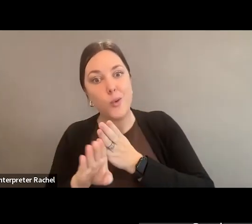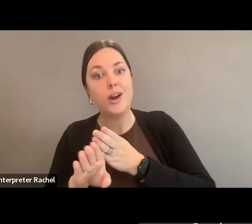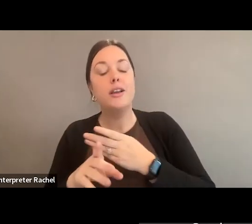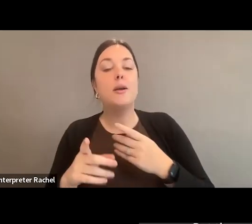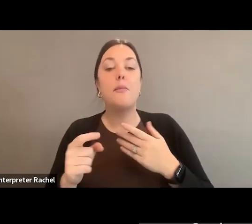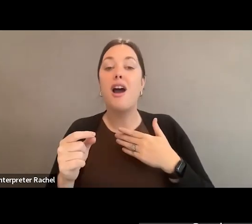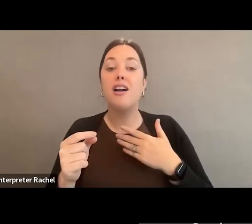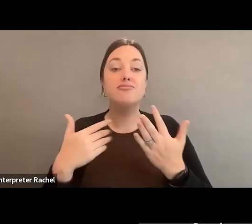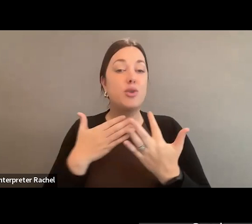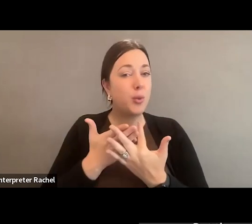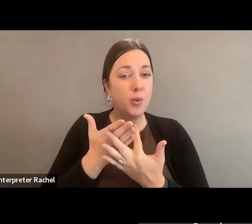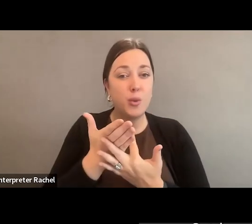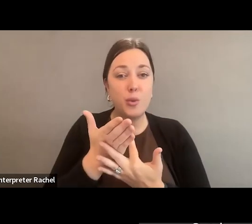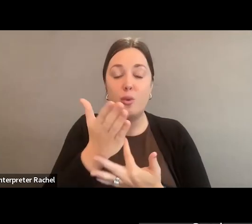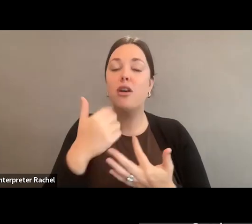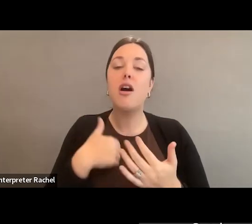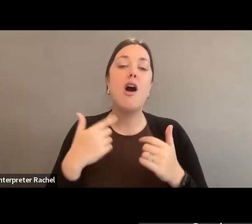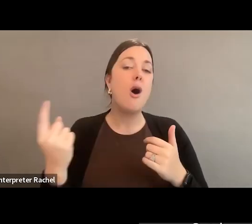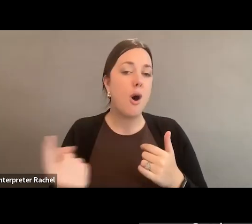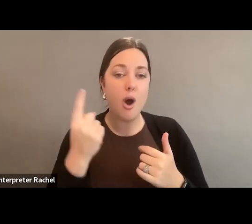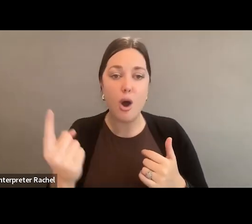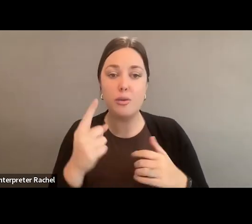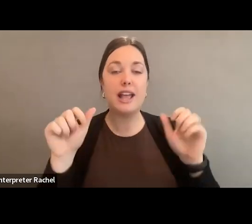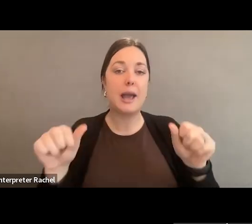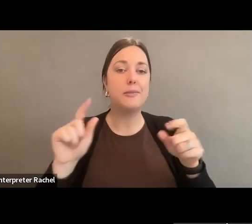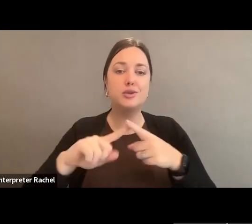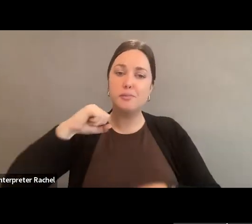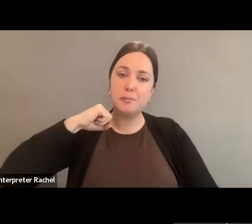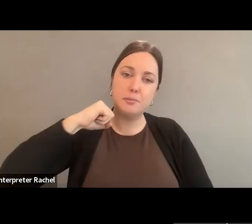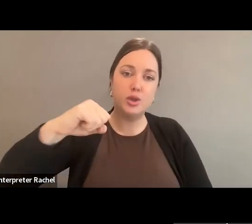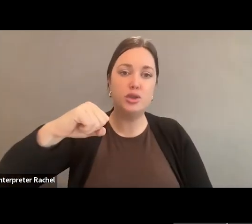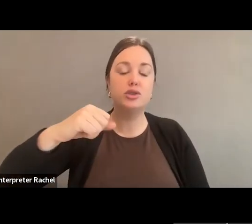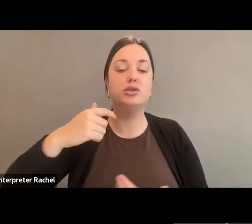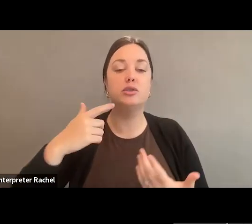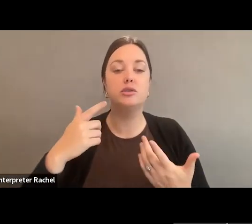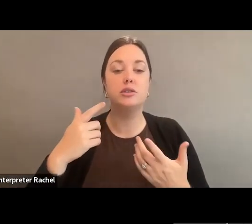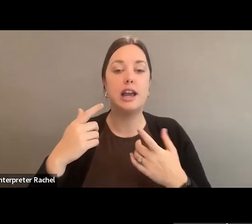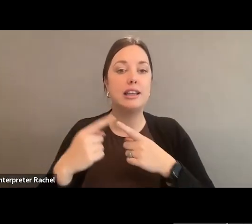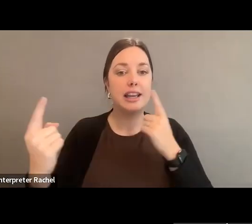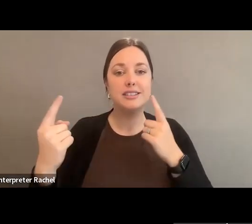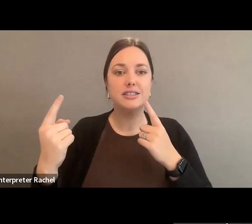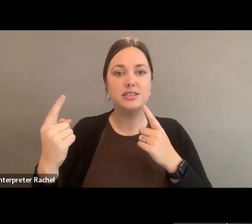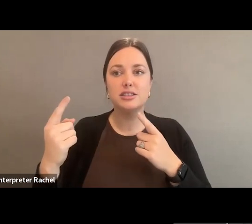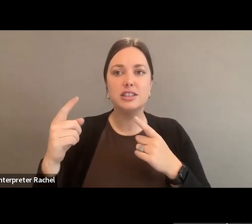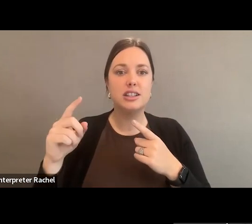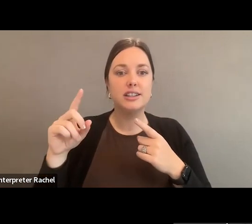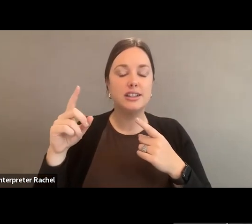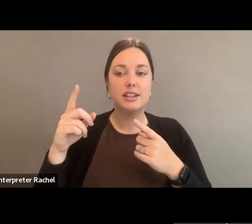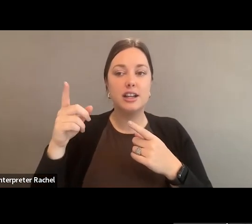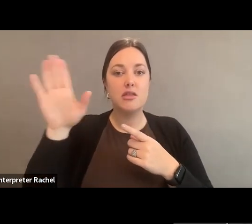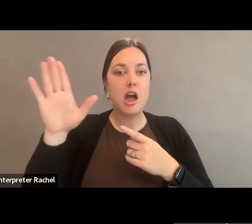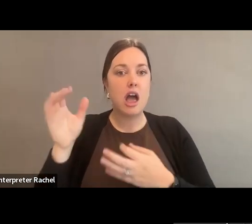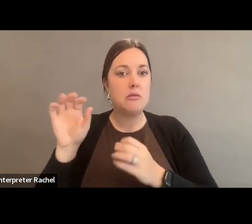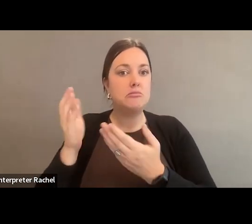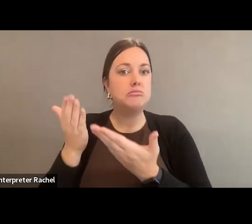throughout it all, we have always been able to push back against the calls to defund, for